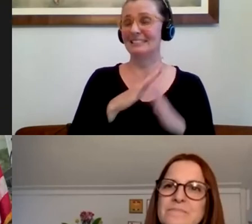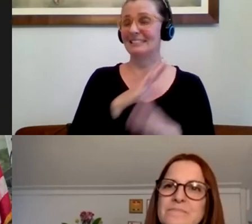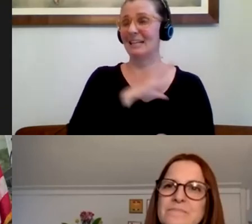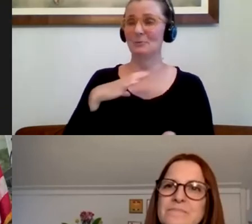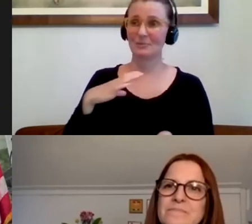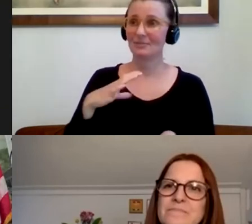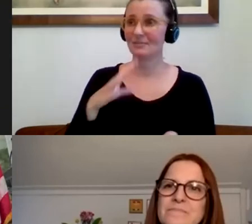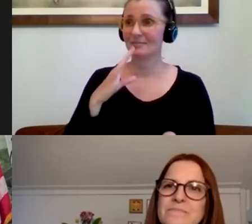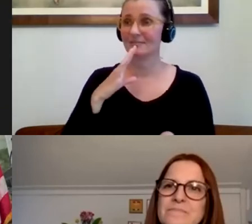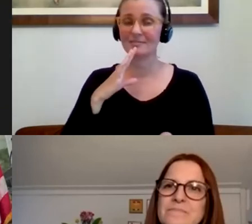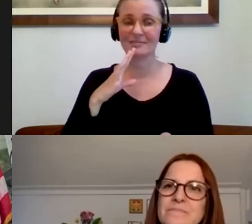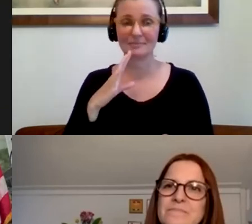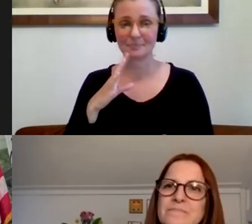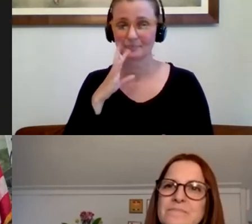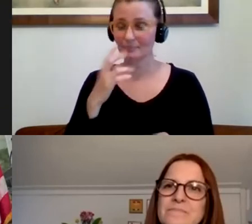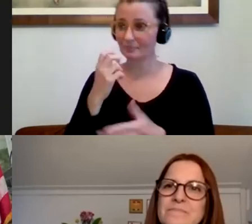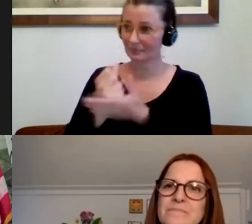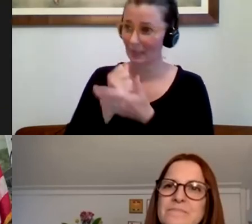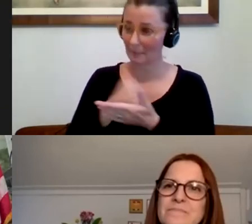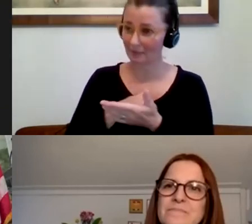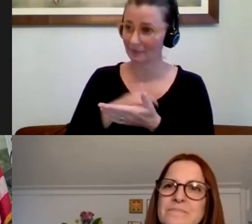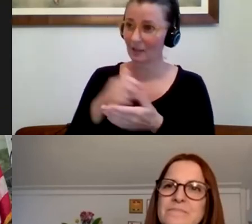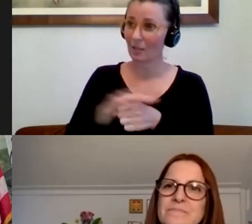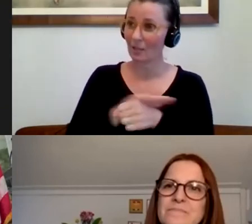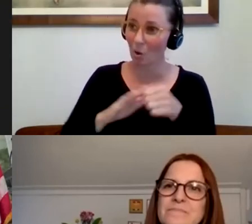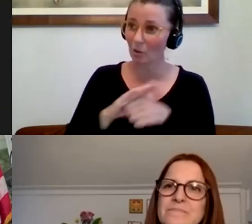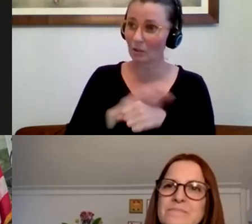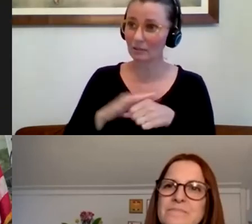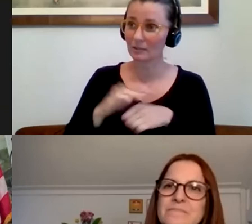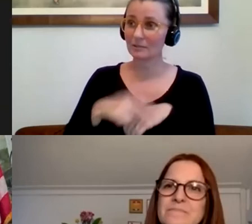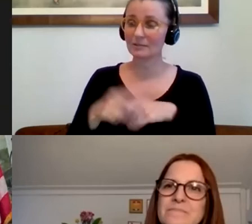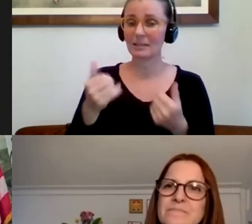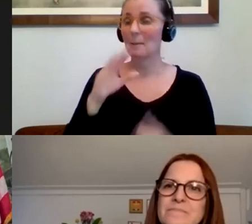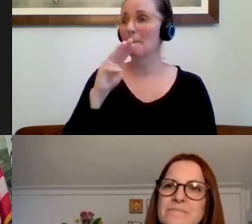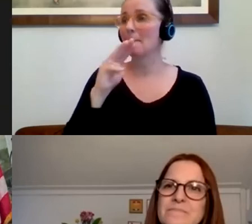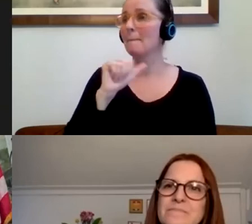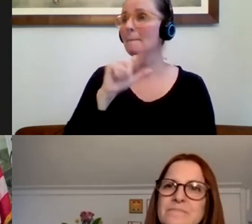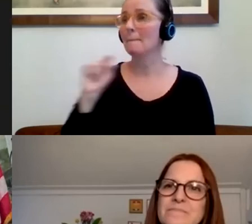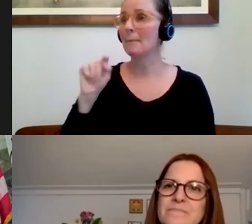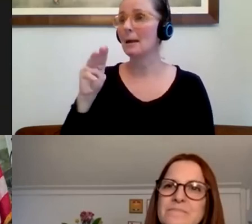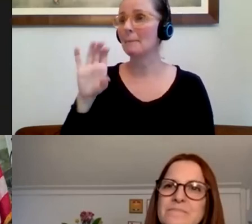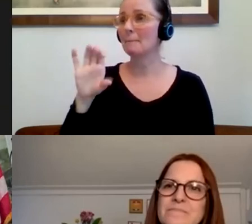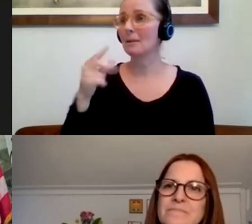assisting all of us working together locally and regional to help protect all of us. Matt McLaughlin. Welcome, Mr. President.